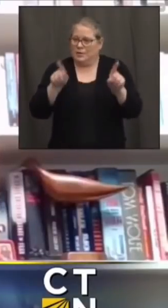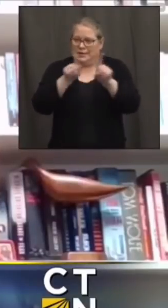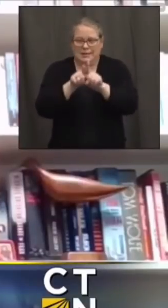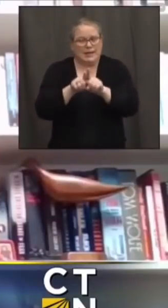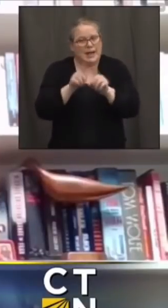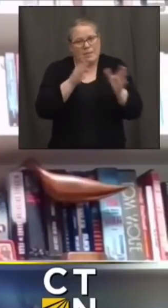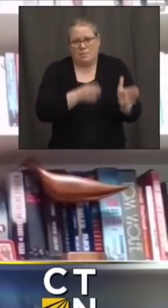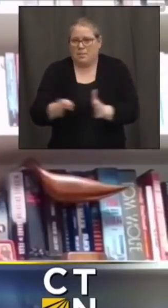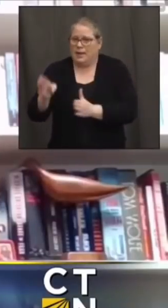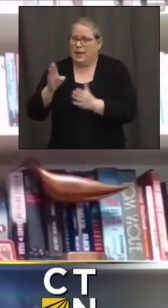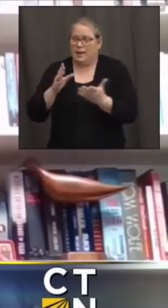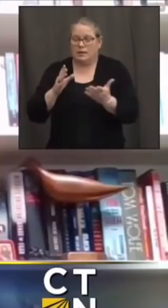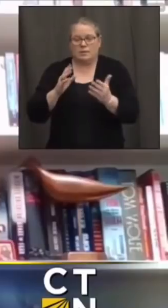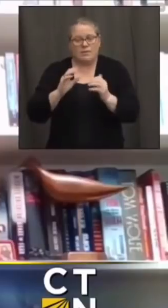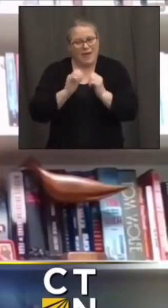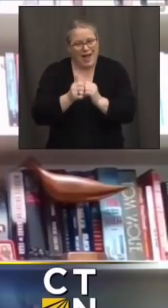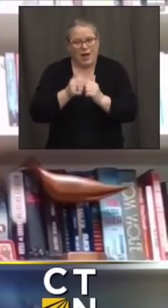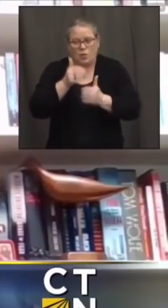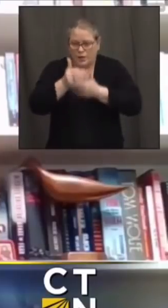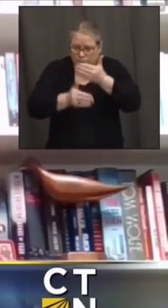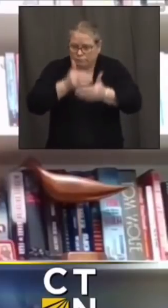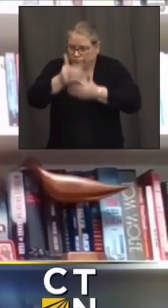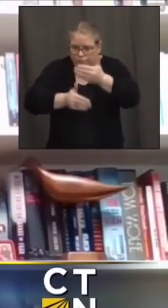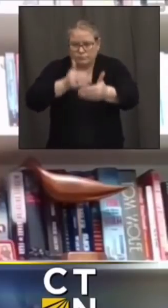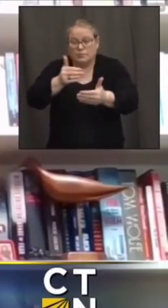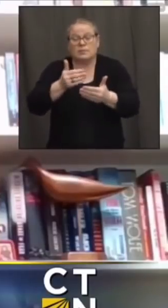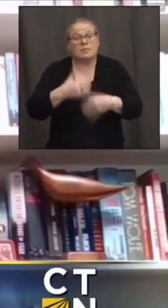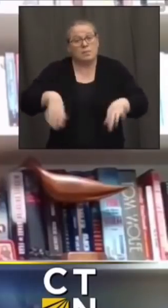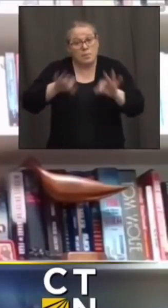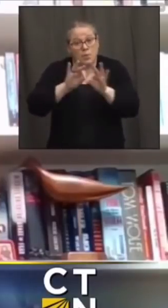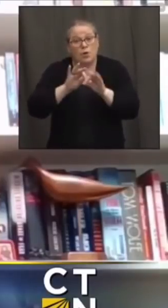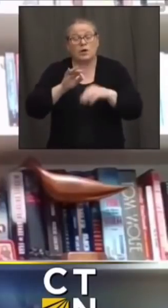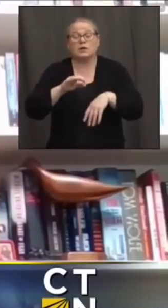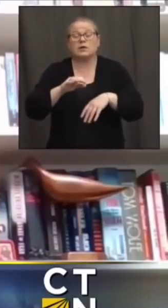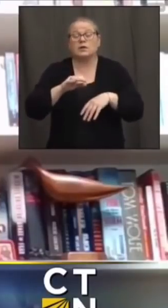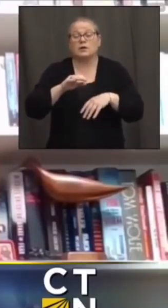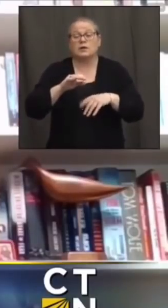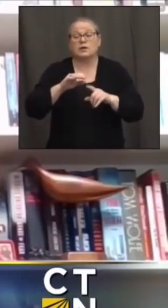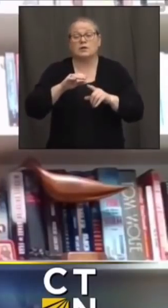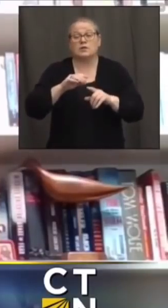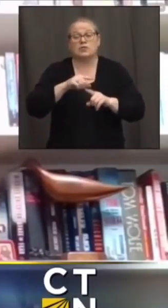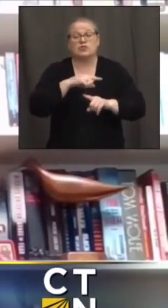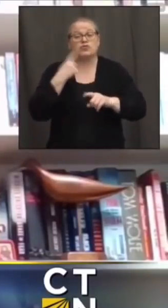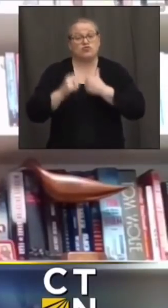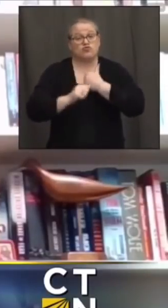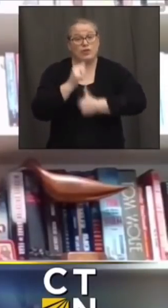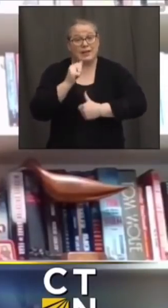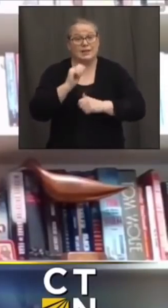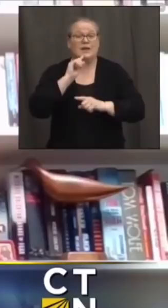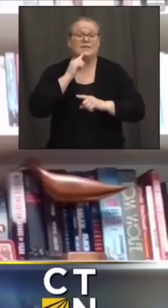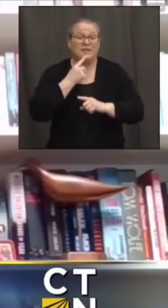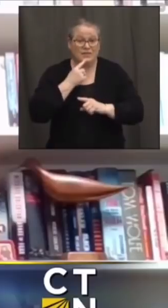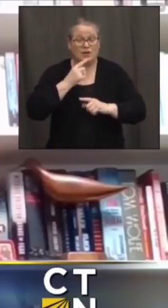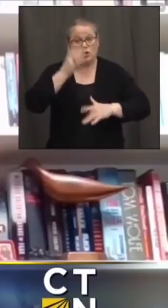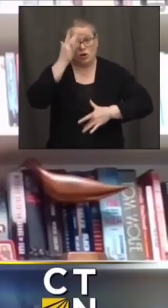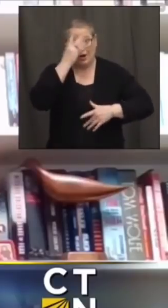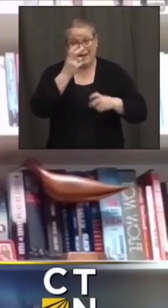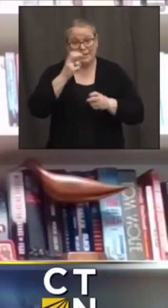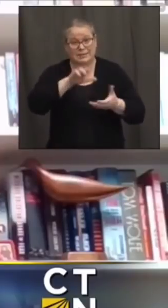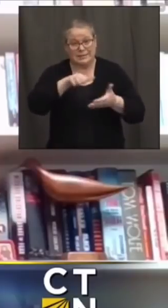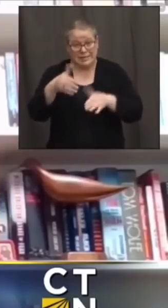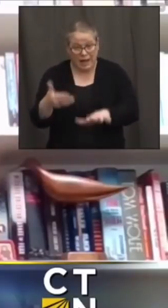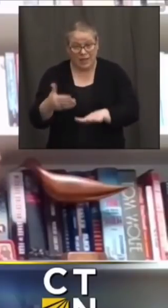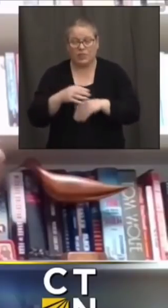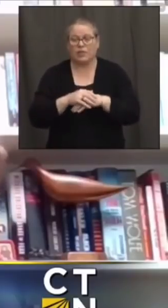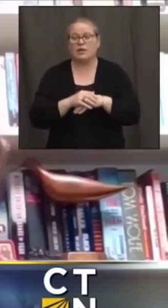phase in um and that is to look at risk of severe illness and death and to focus on issues of equity and health disparities